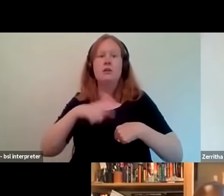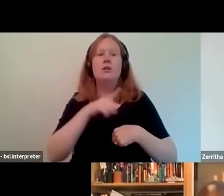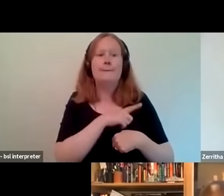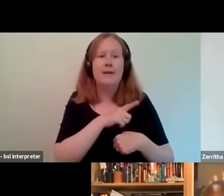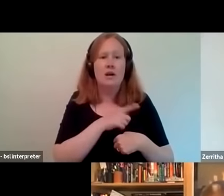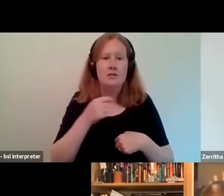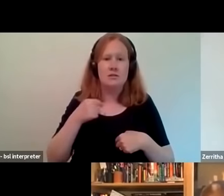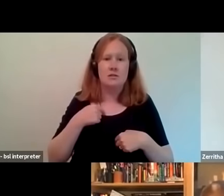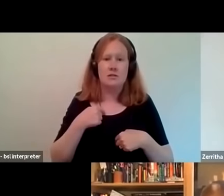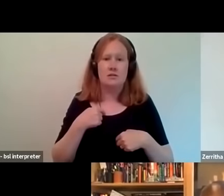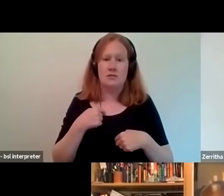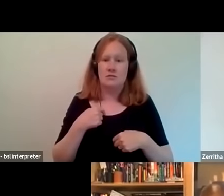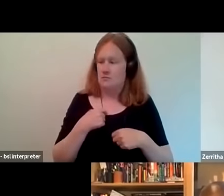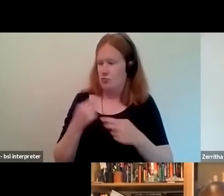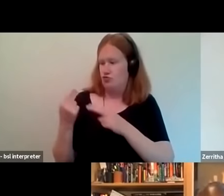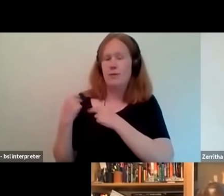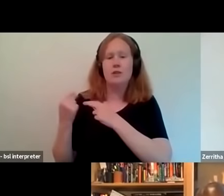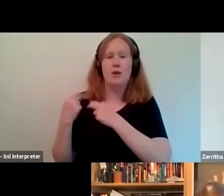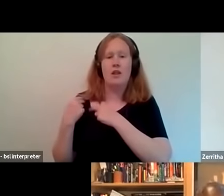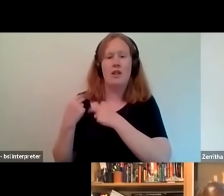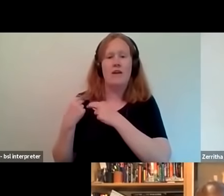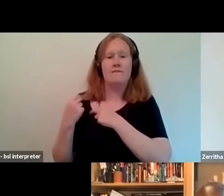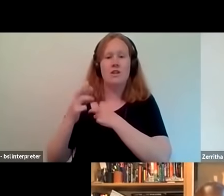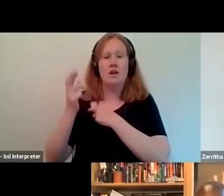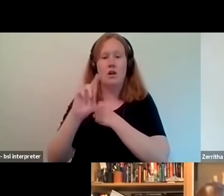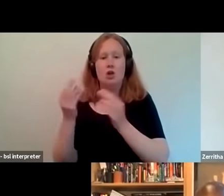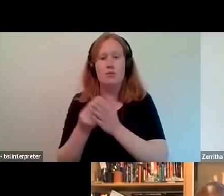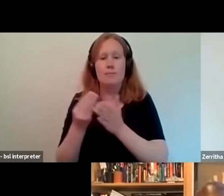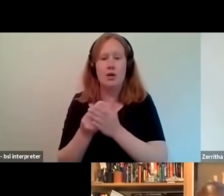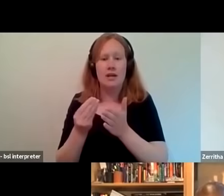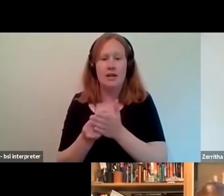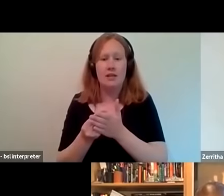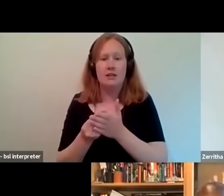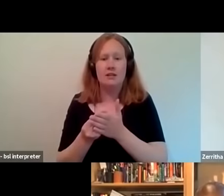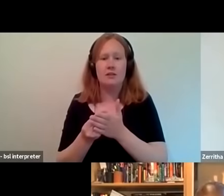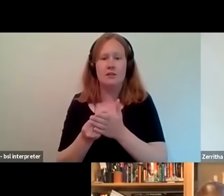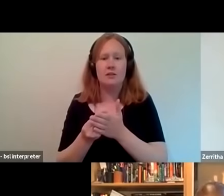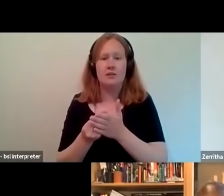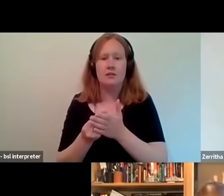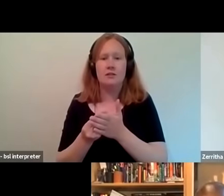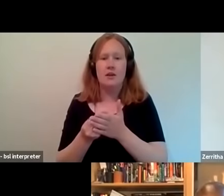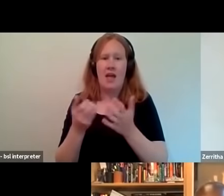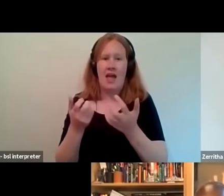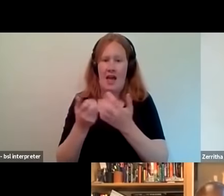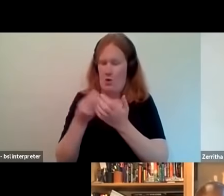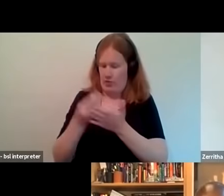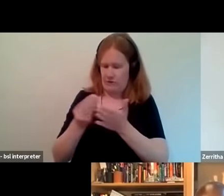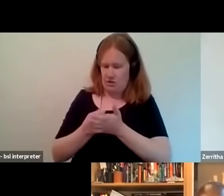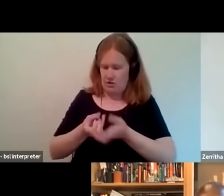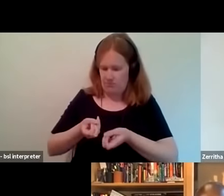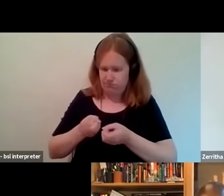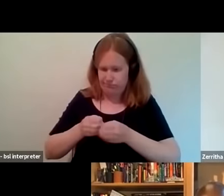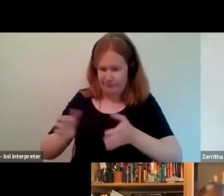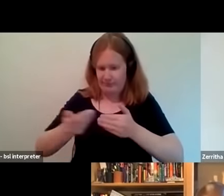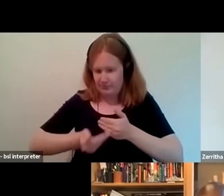because we're accountable for the lottery money we have to have a strategy for how we're going to deliver that funding over a certain period and built